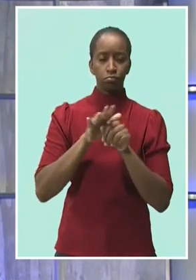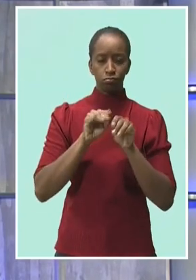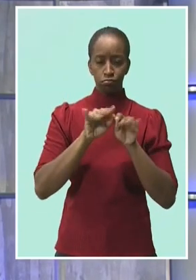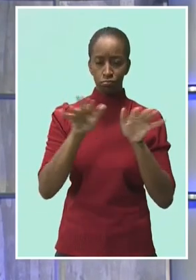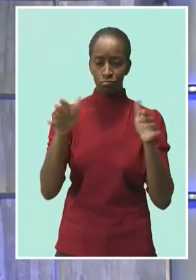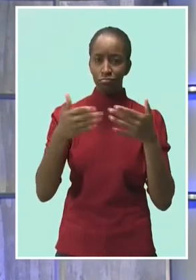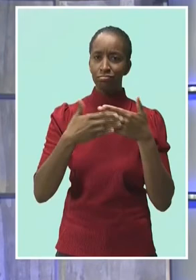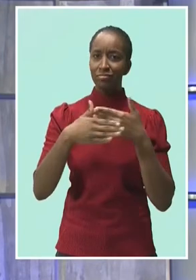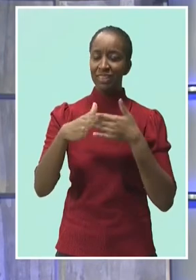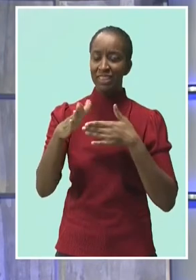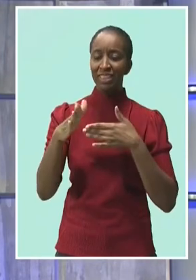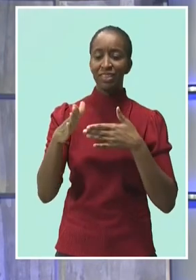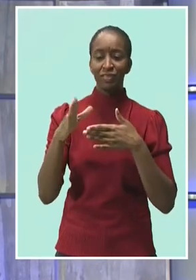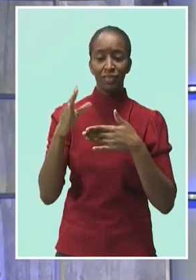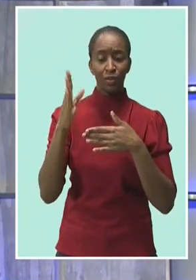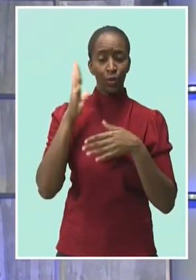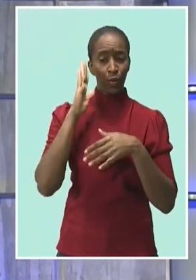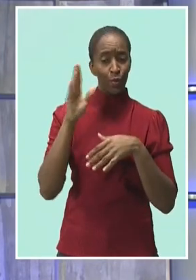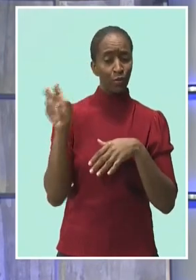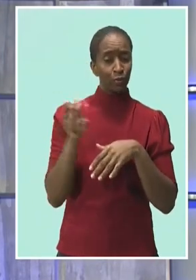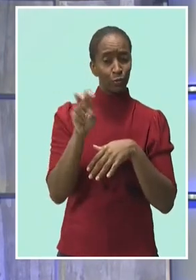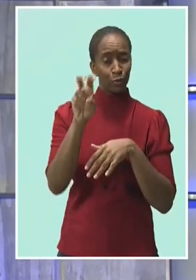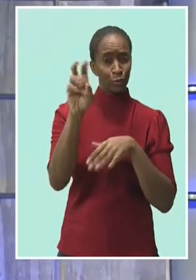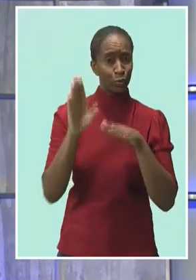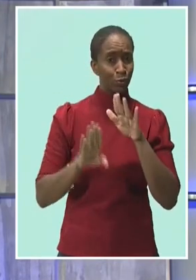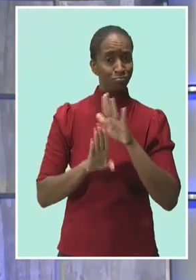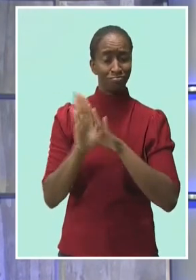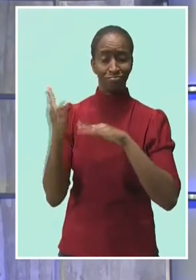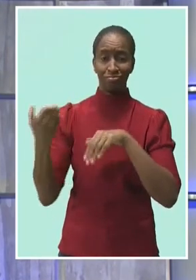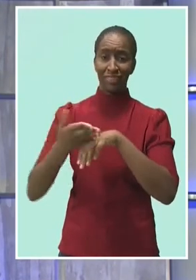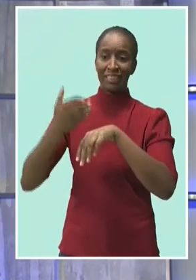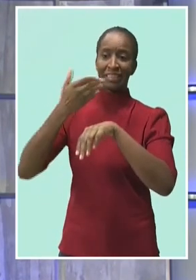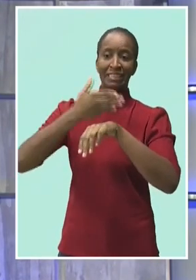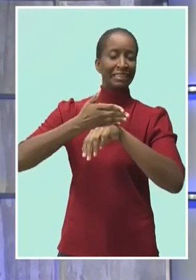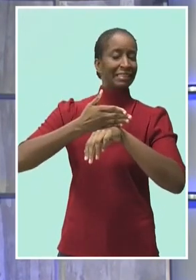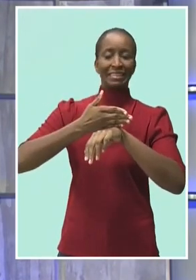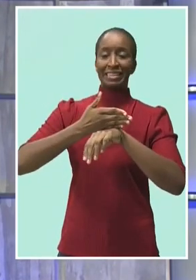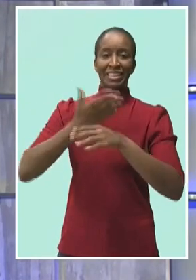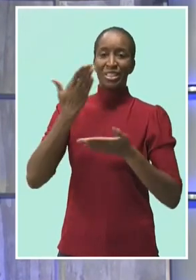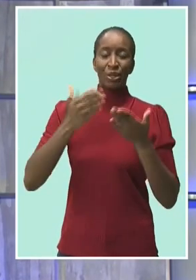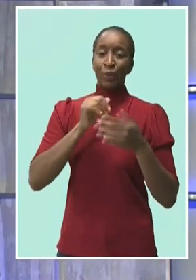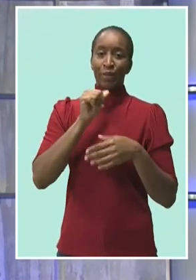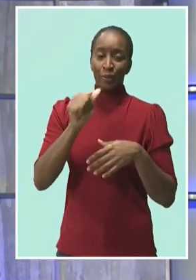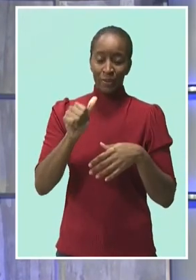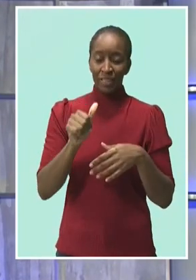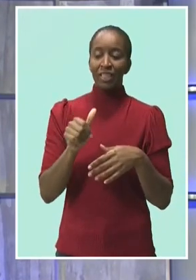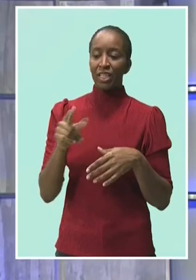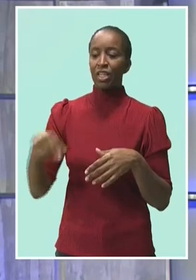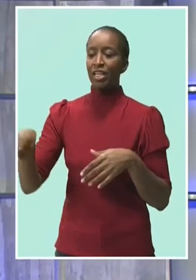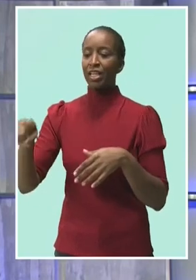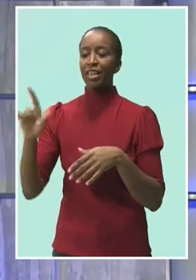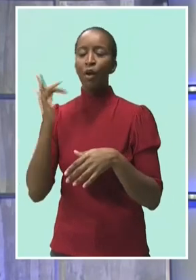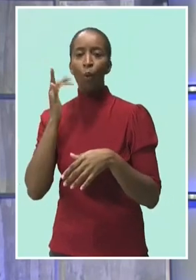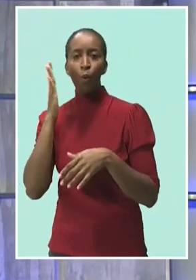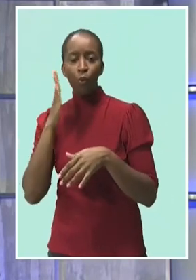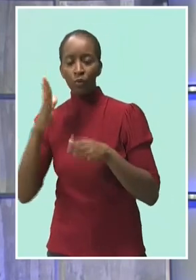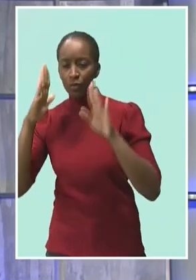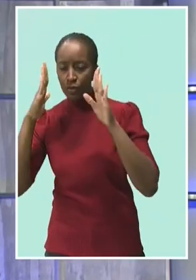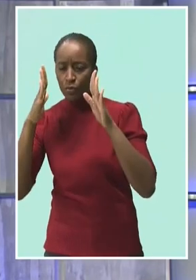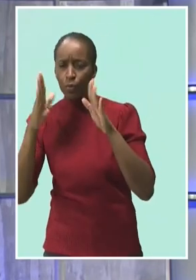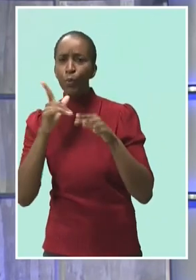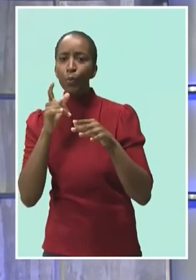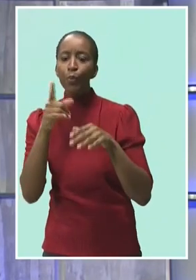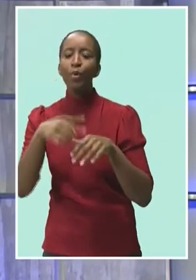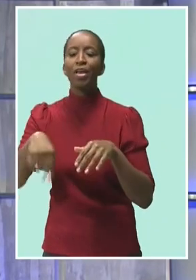stakeholders are shifting their focus from tourists to locals. Several major hotels remain closed until the fall and COVID-19